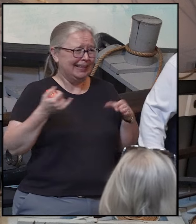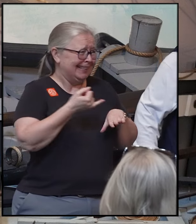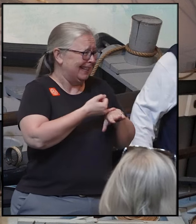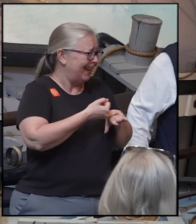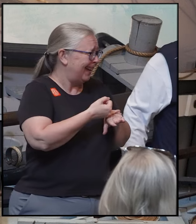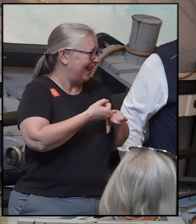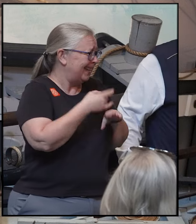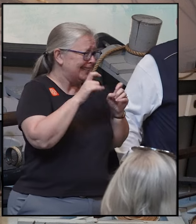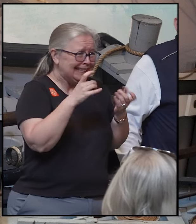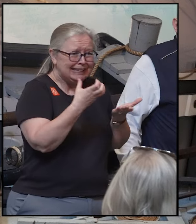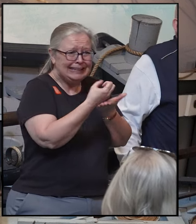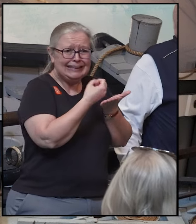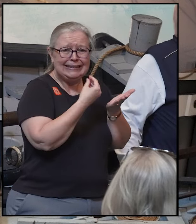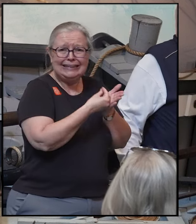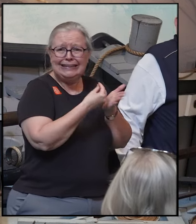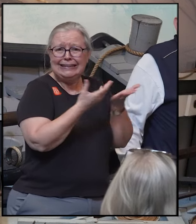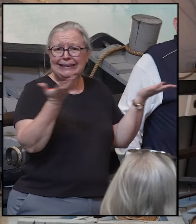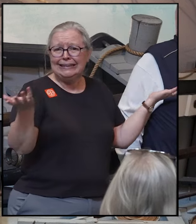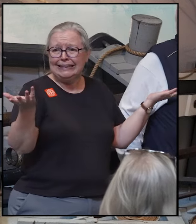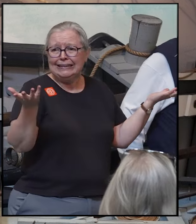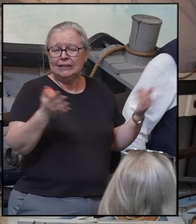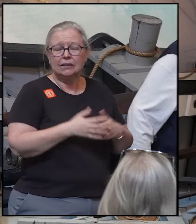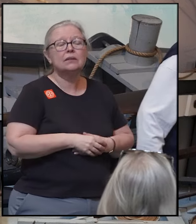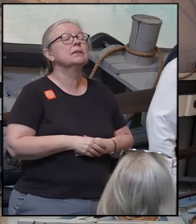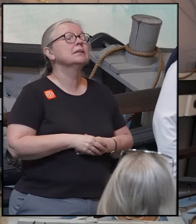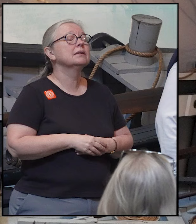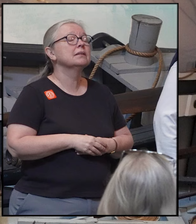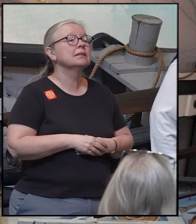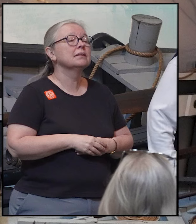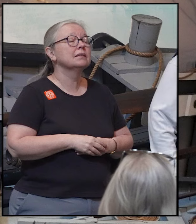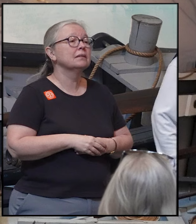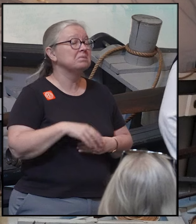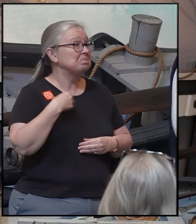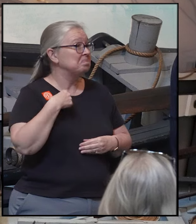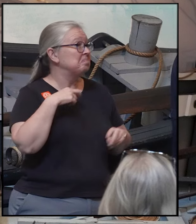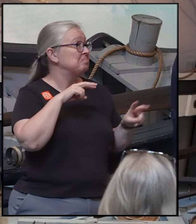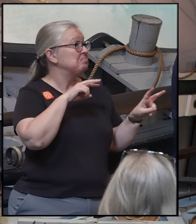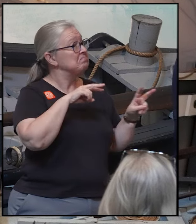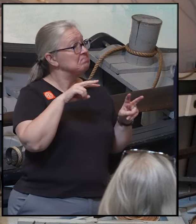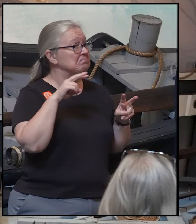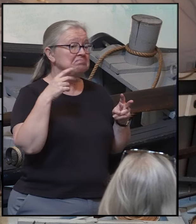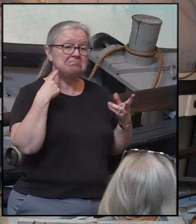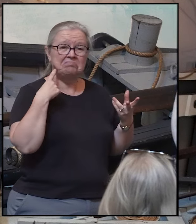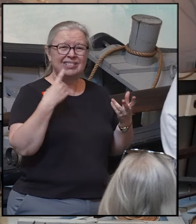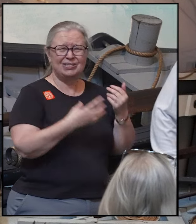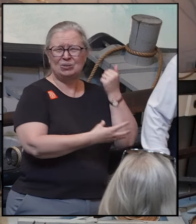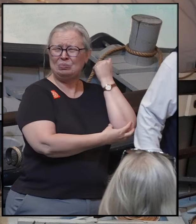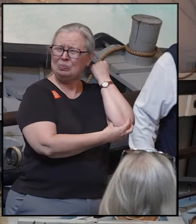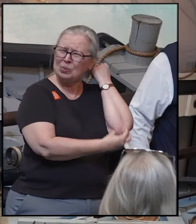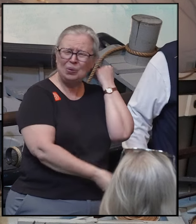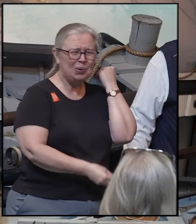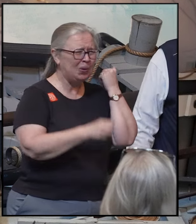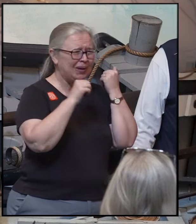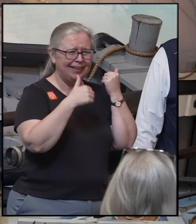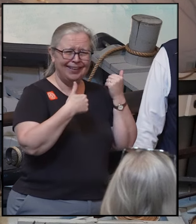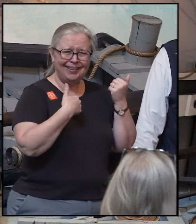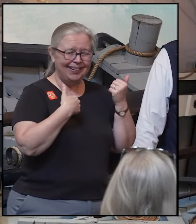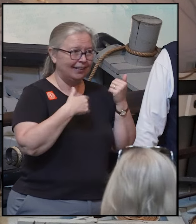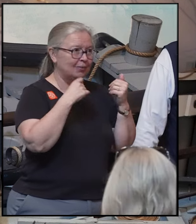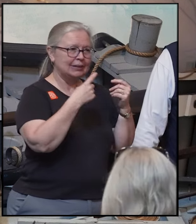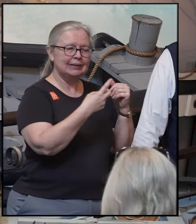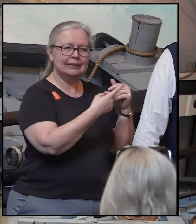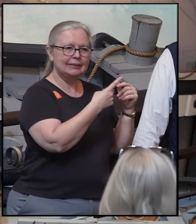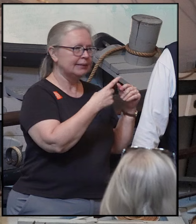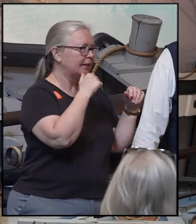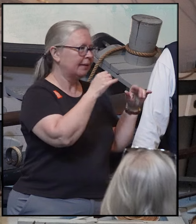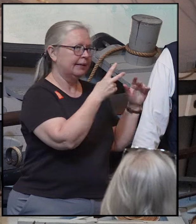little island like this? And, when we started to look around, because we were so poor and didn't tear anything down,